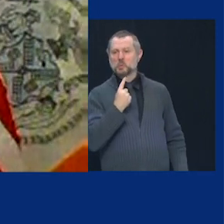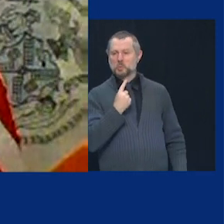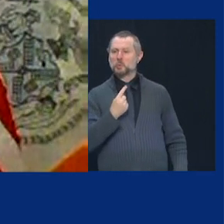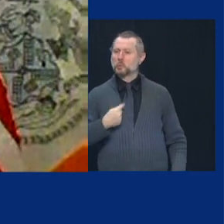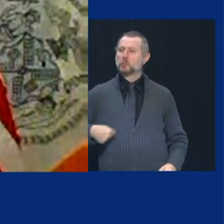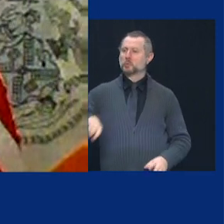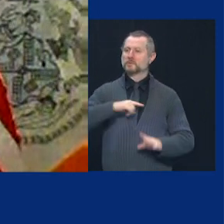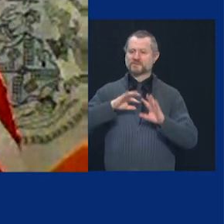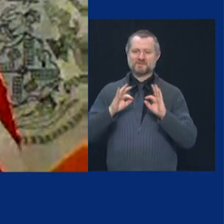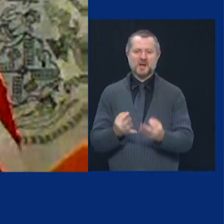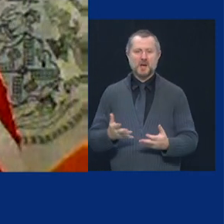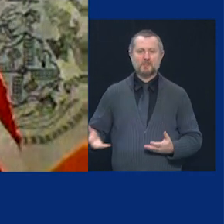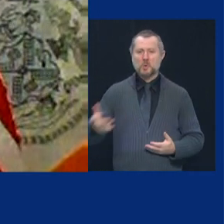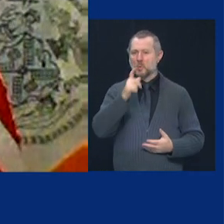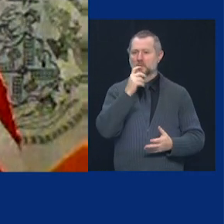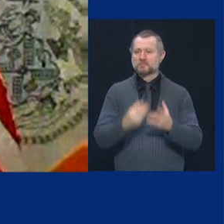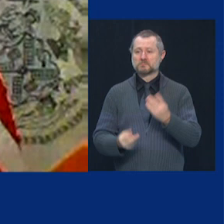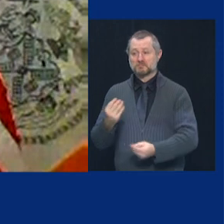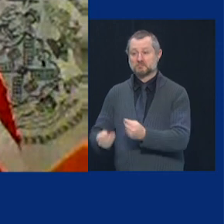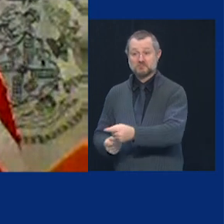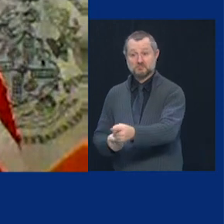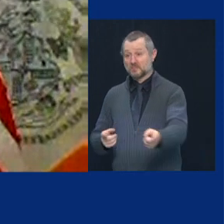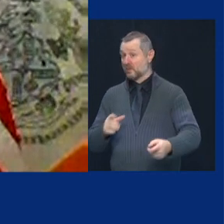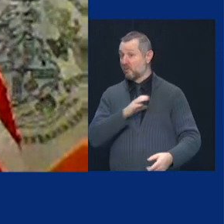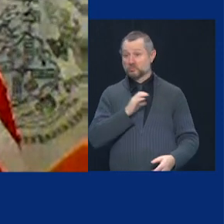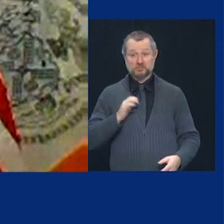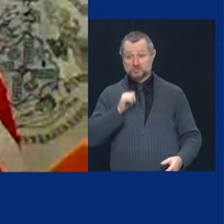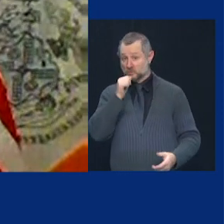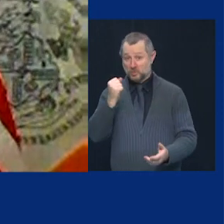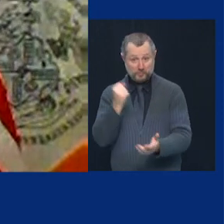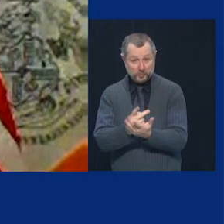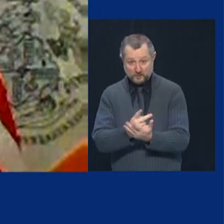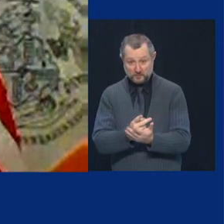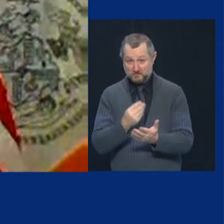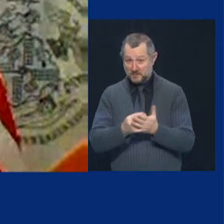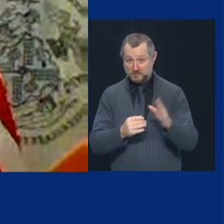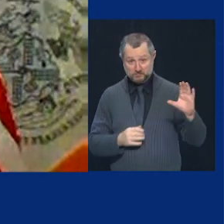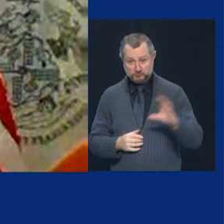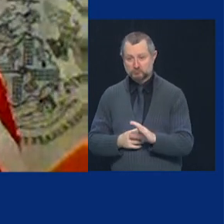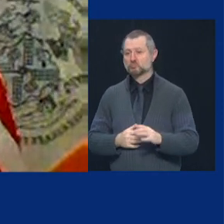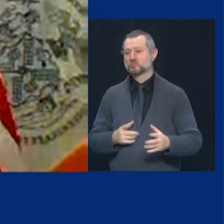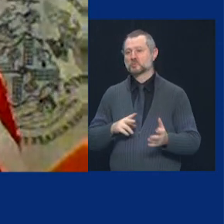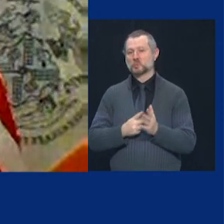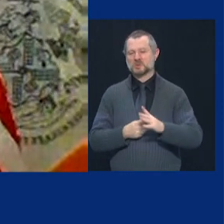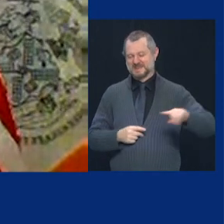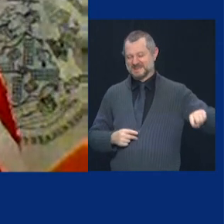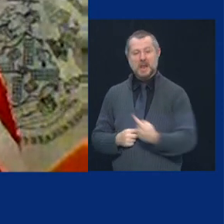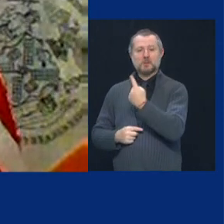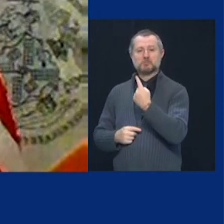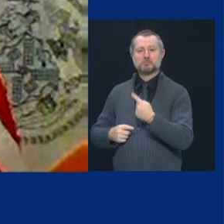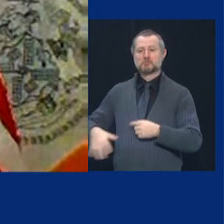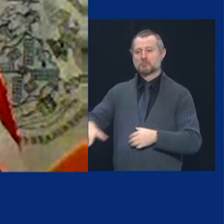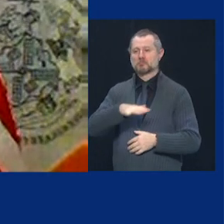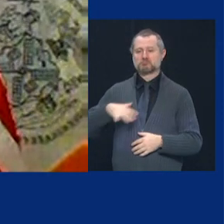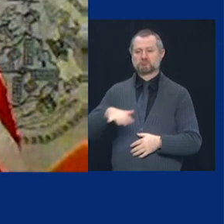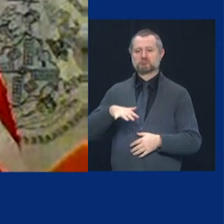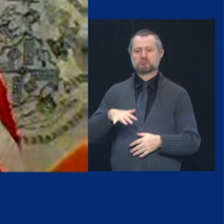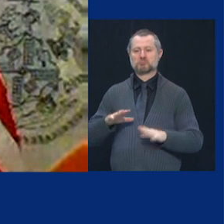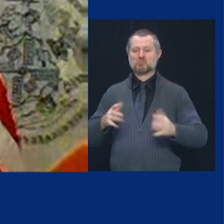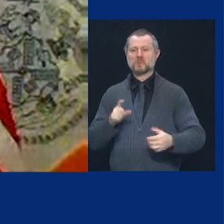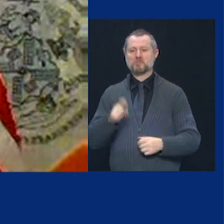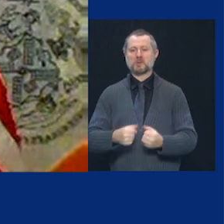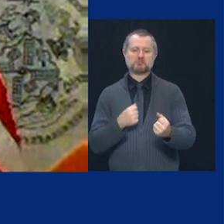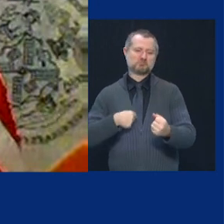if our congress does not give us the support we deserve you have to have support for the state